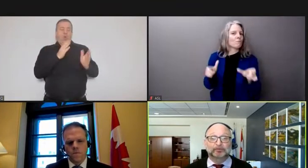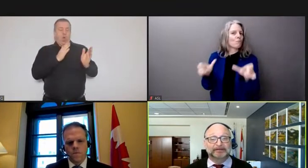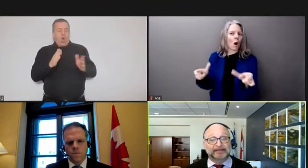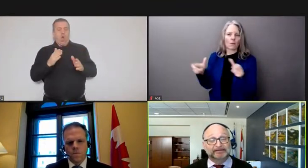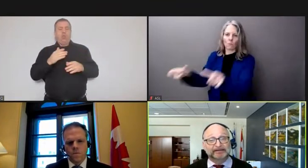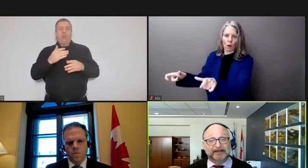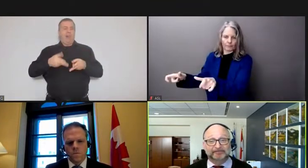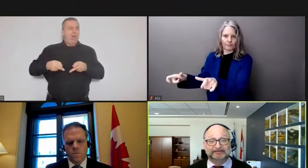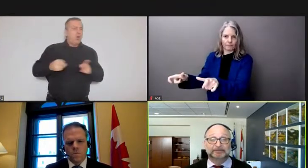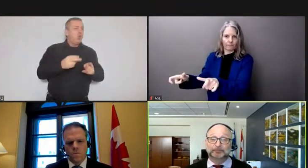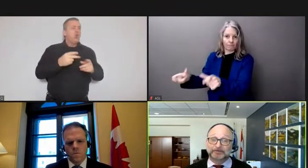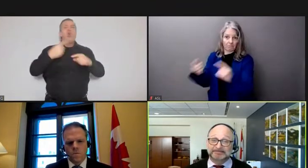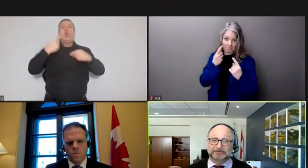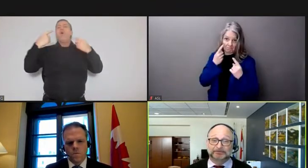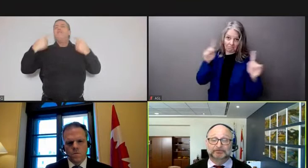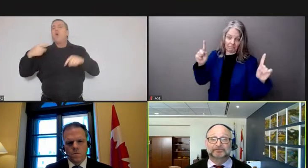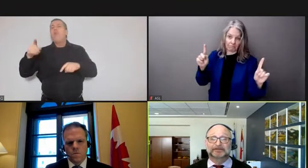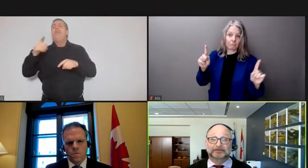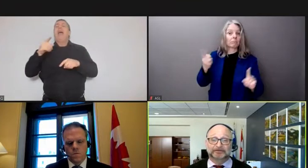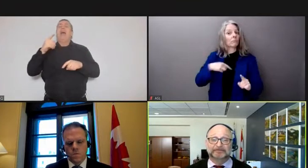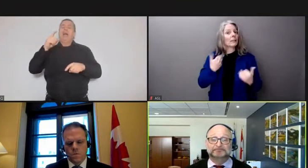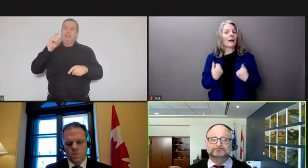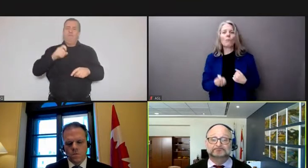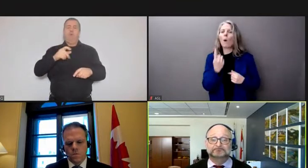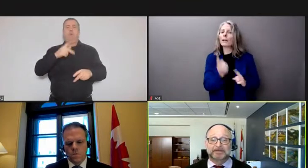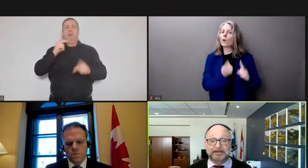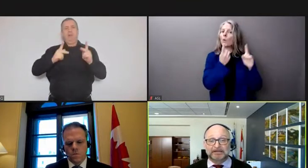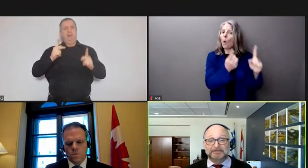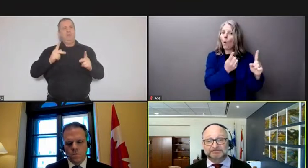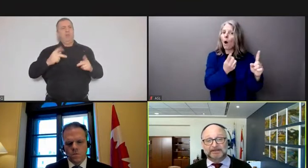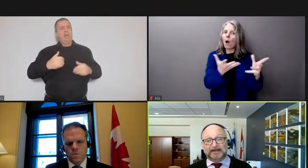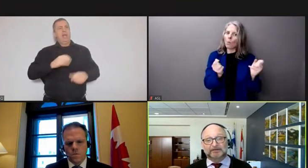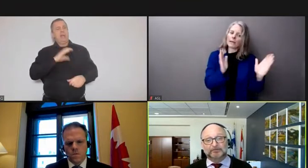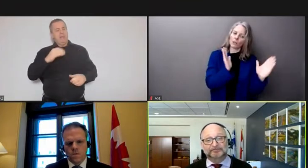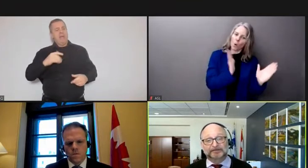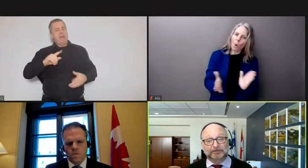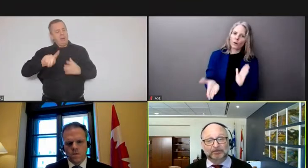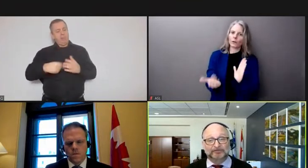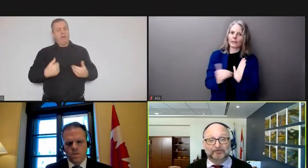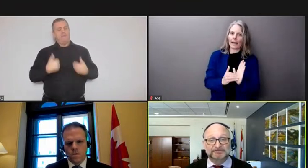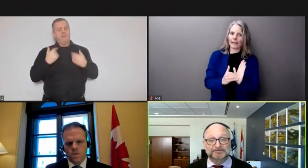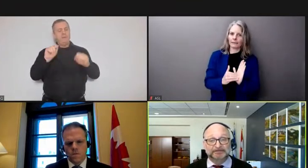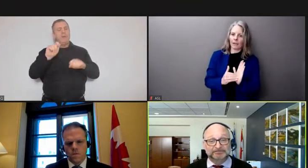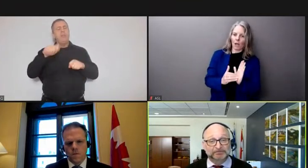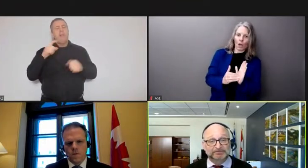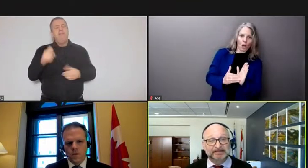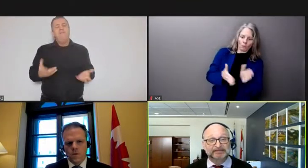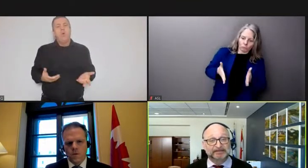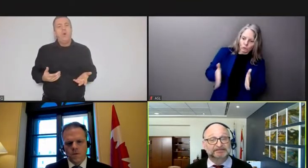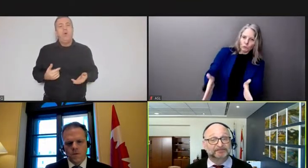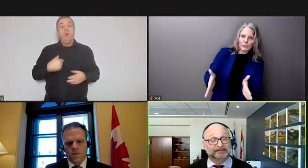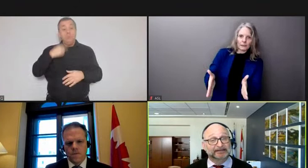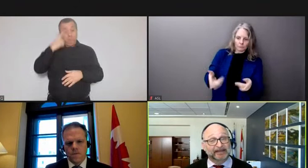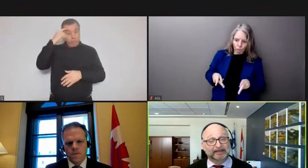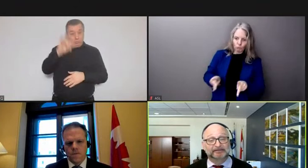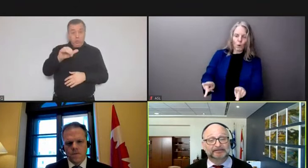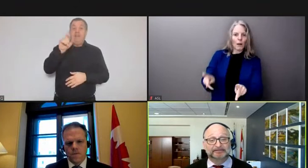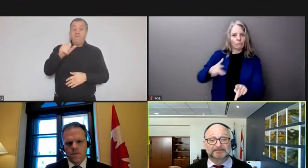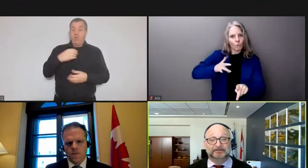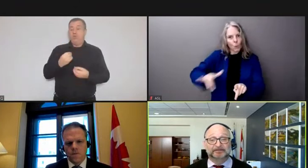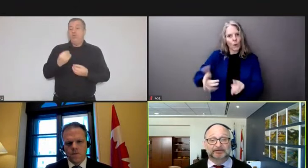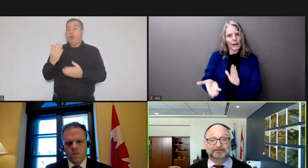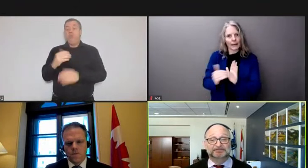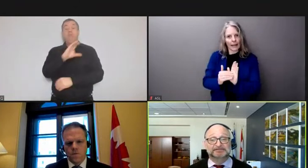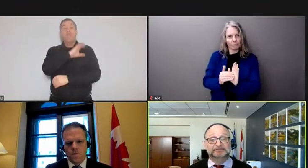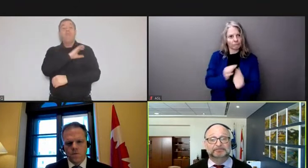que les canadiennes affectés puissent retrouver leur vie to do that we have given law enforcement the tools they need to finally end